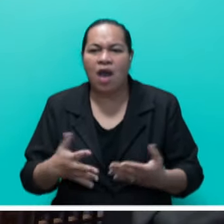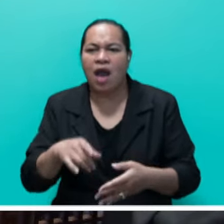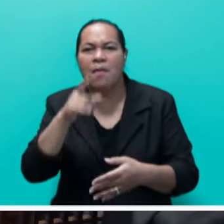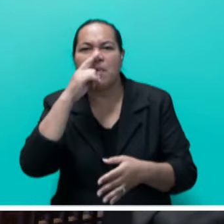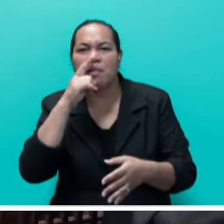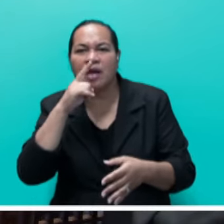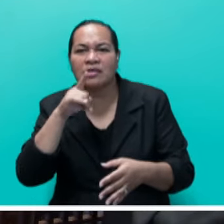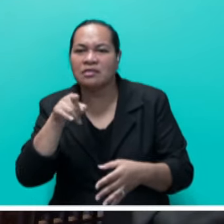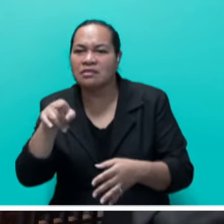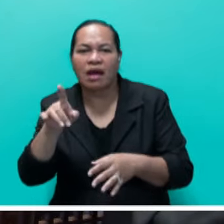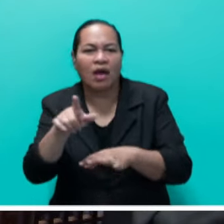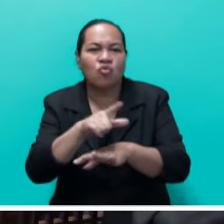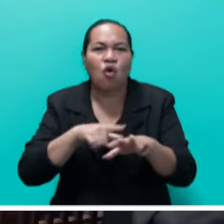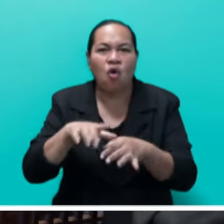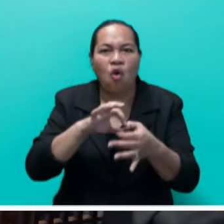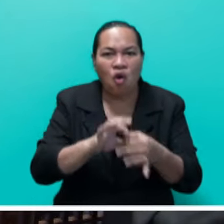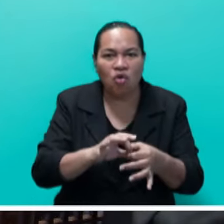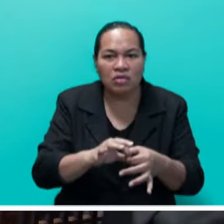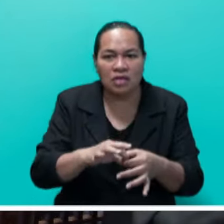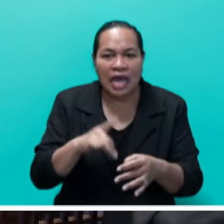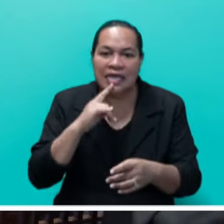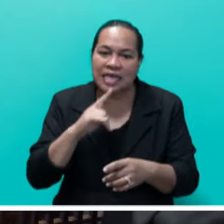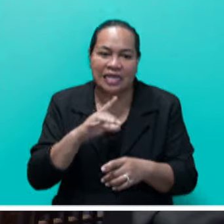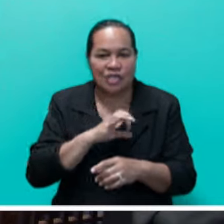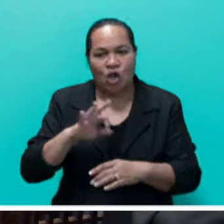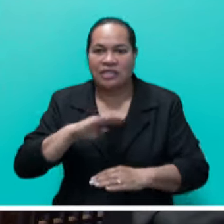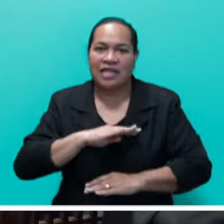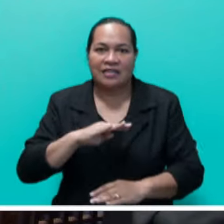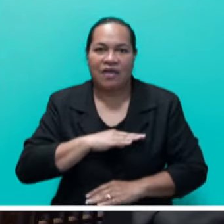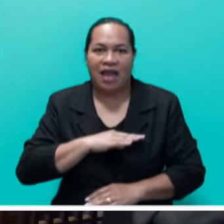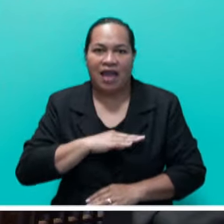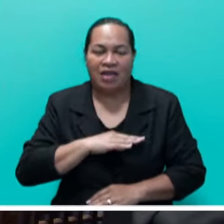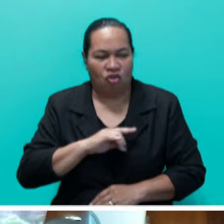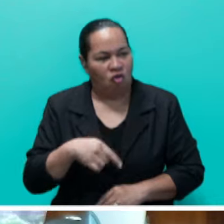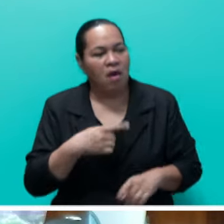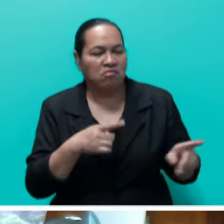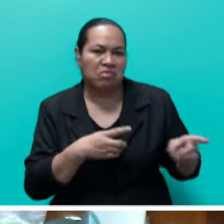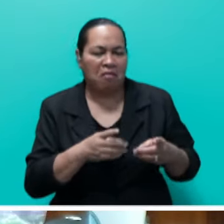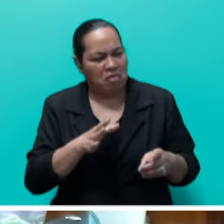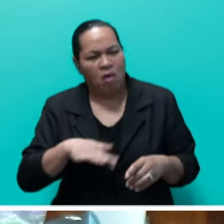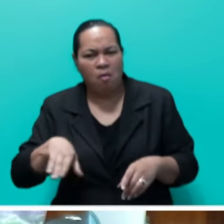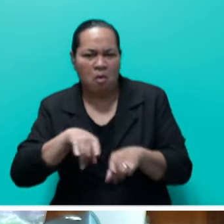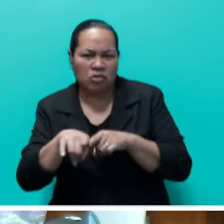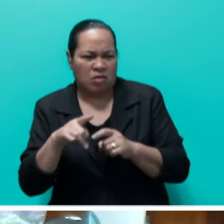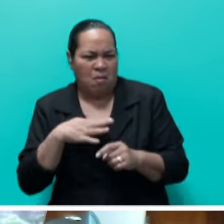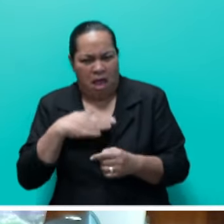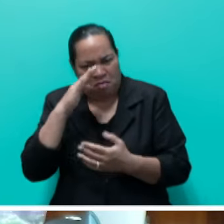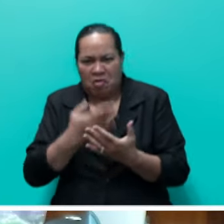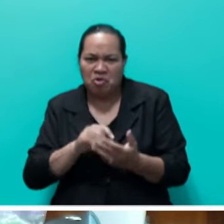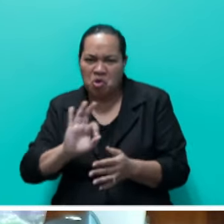have not been satisfied with the quantum that had been levied by the direct officials. Thank you, Mr. Speaker.